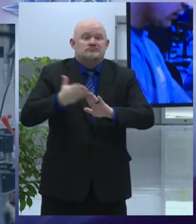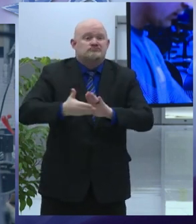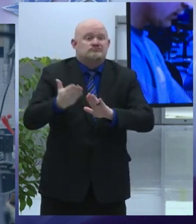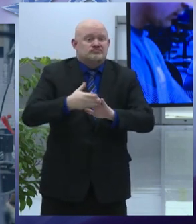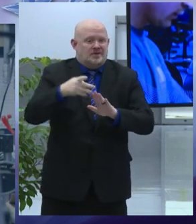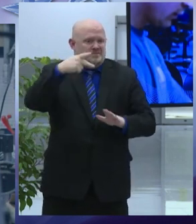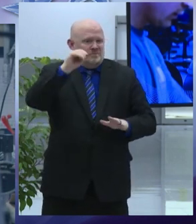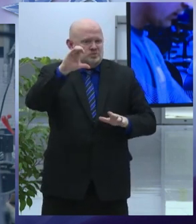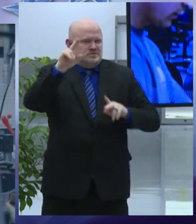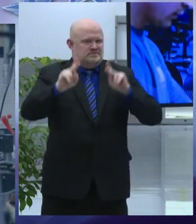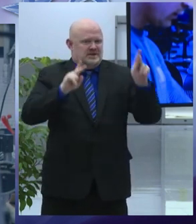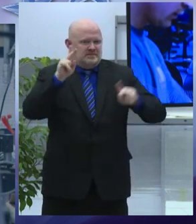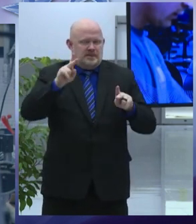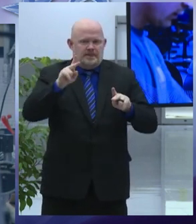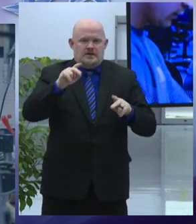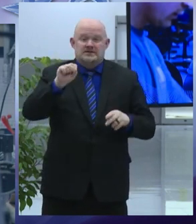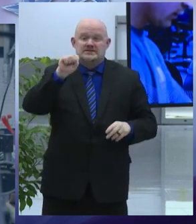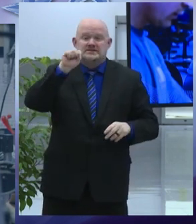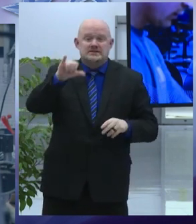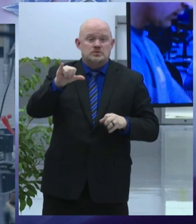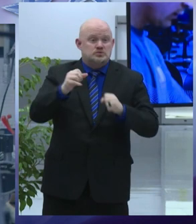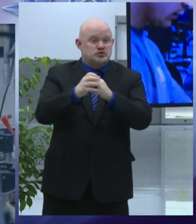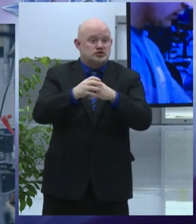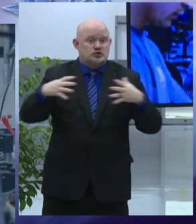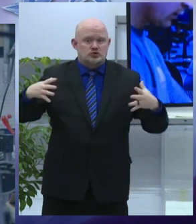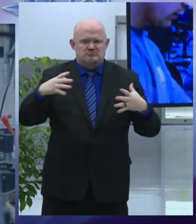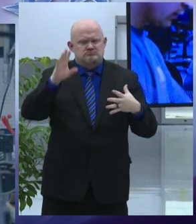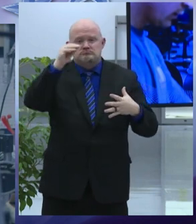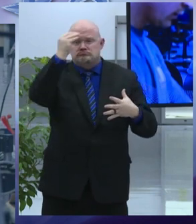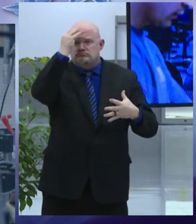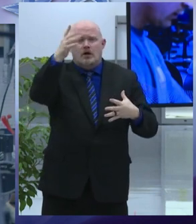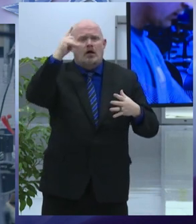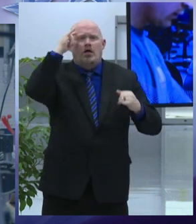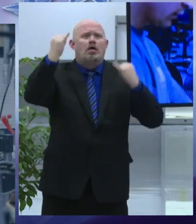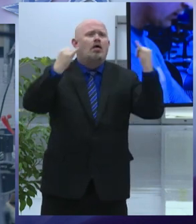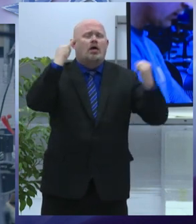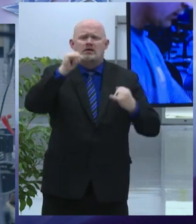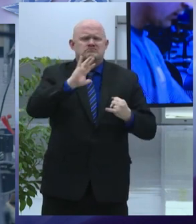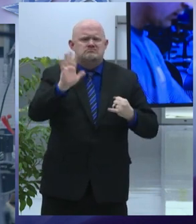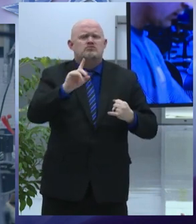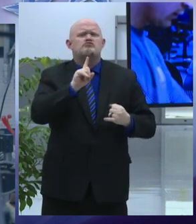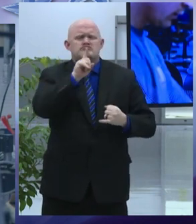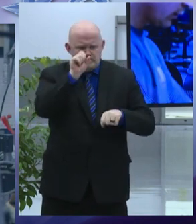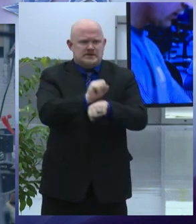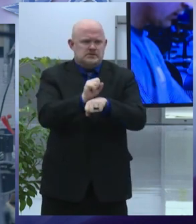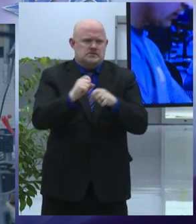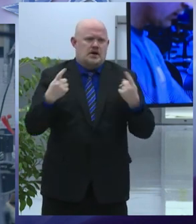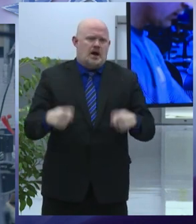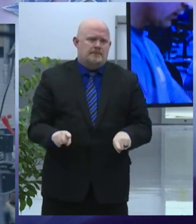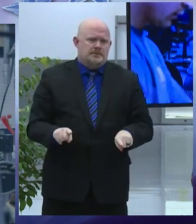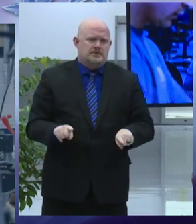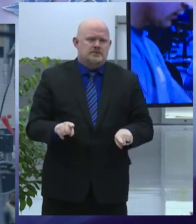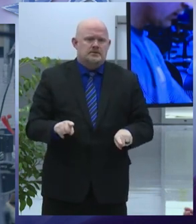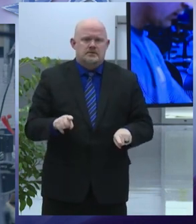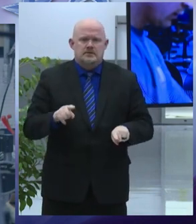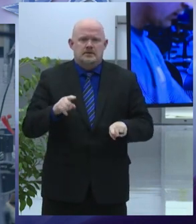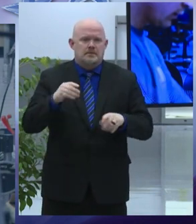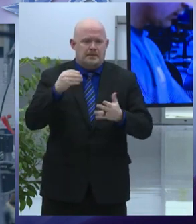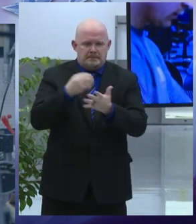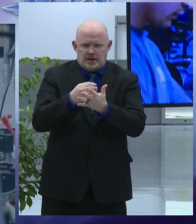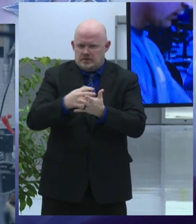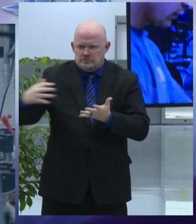since 2019 the surge strategy has directly generated more than 200 million dollars in commitments for infrastructure